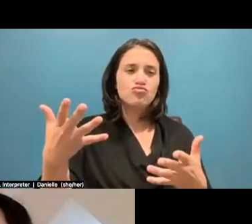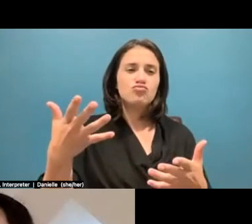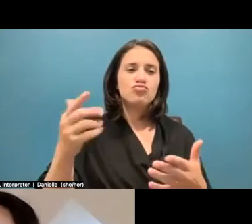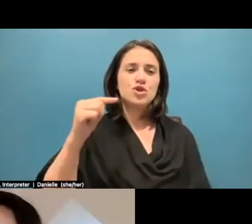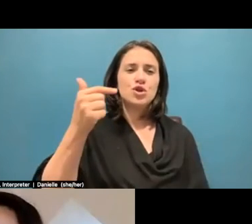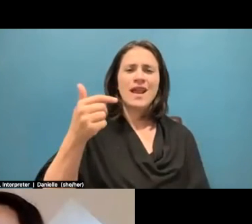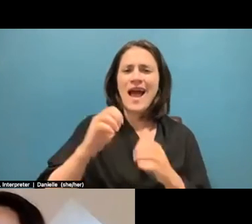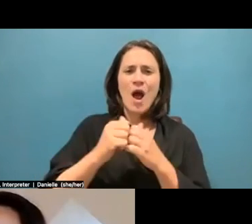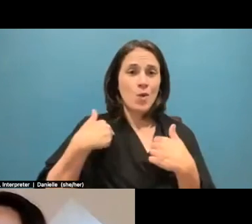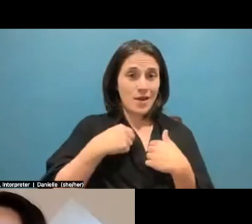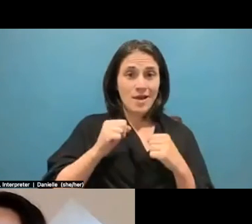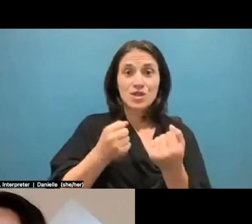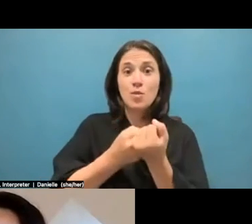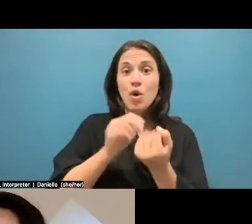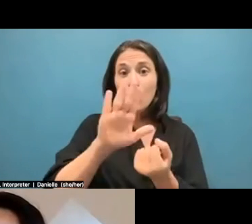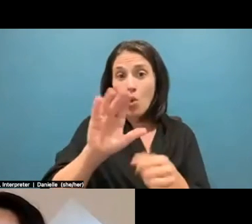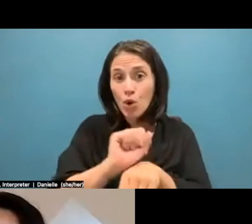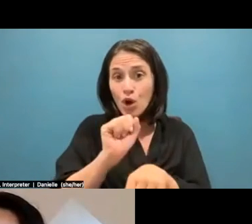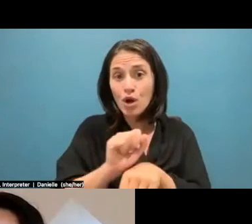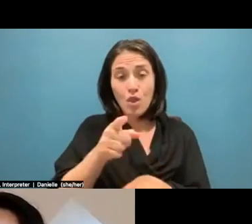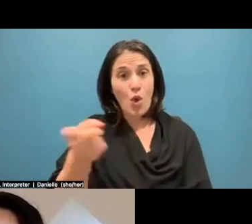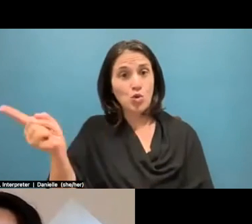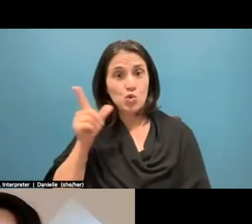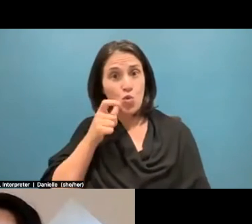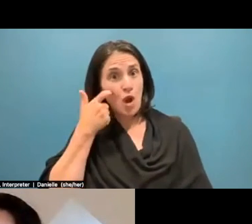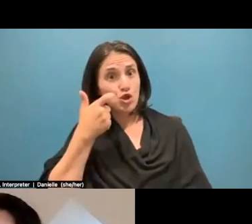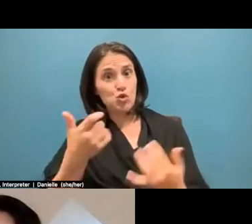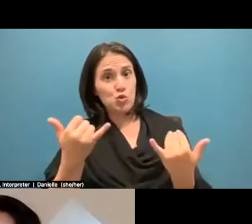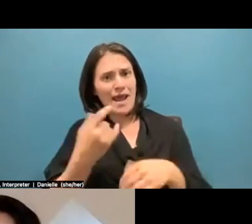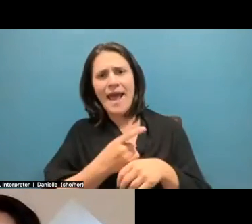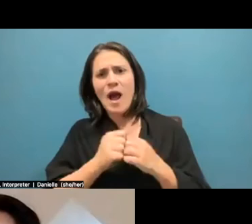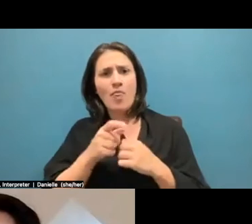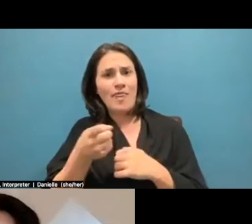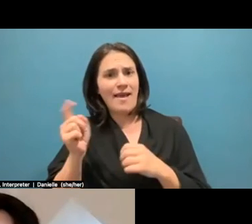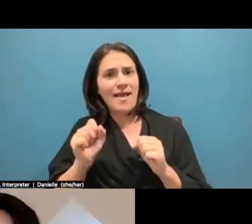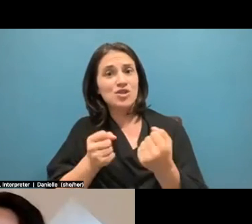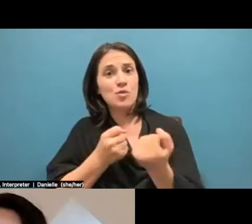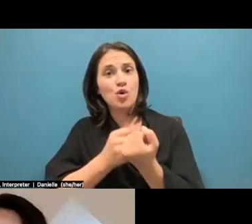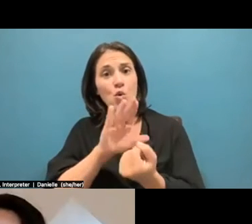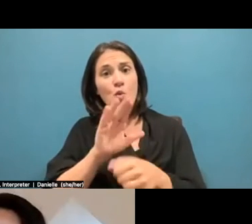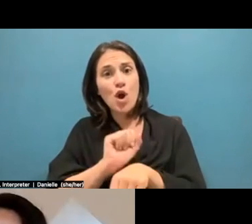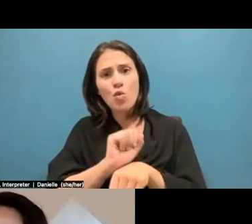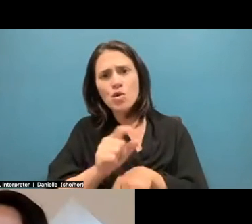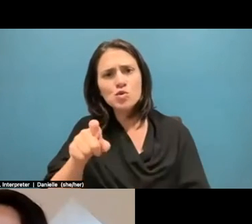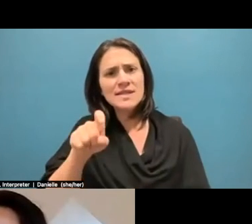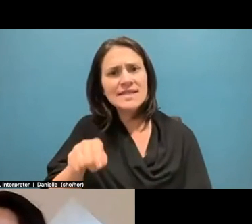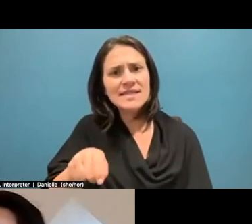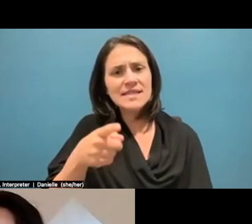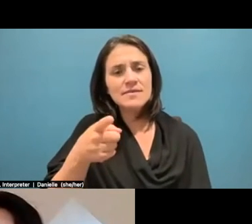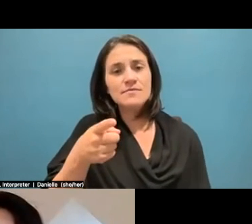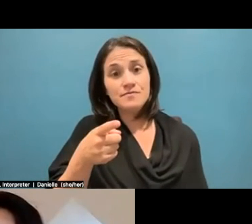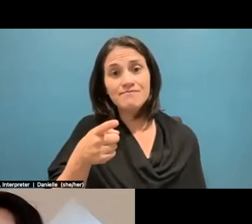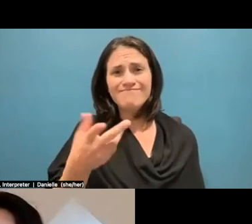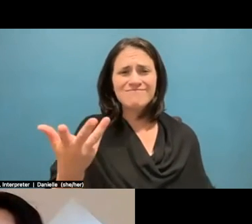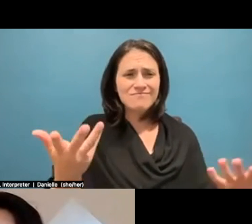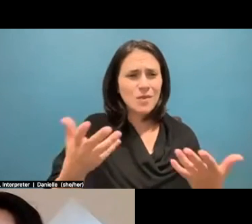work? How can the people online listening in support your work? Um, what do you need from us? Uh, yeah. So continue to spread